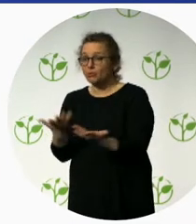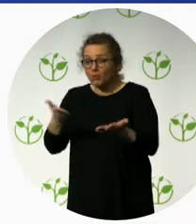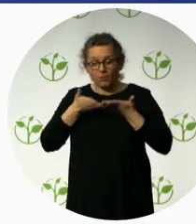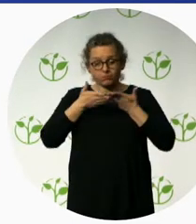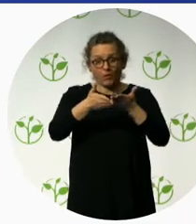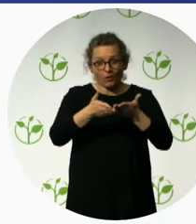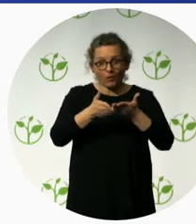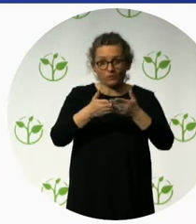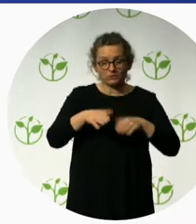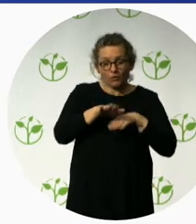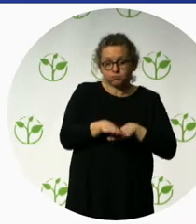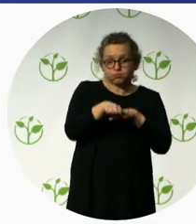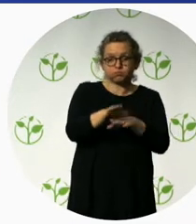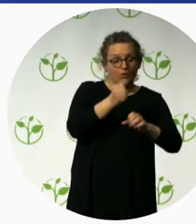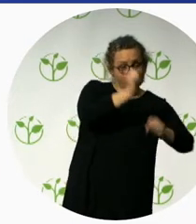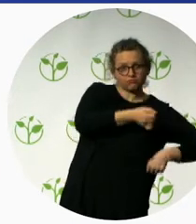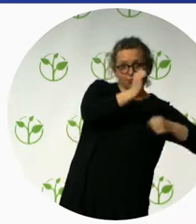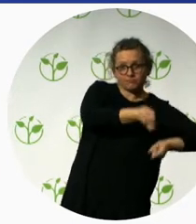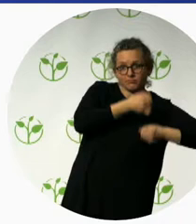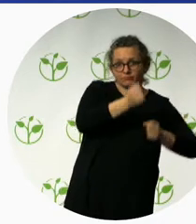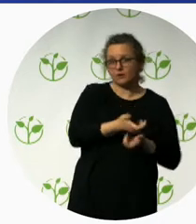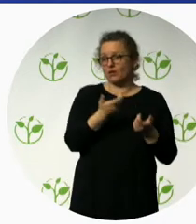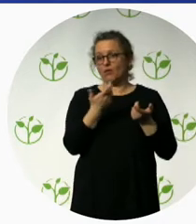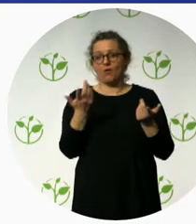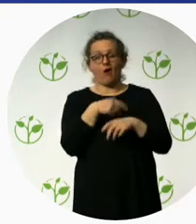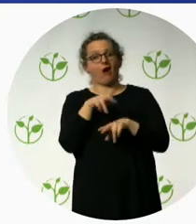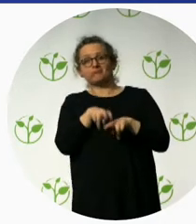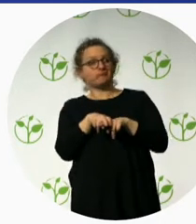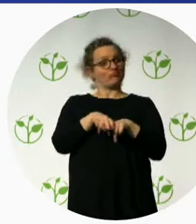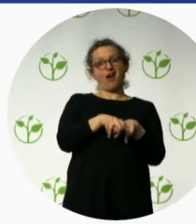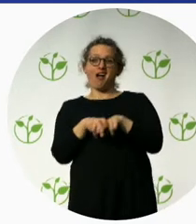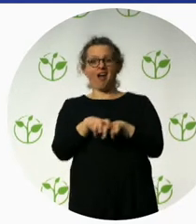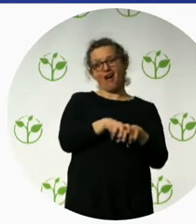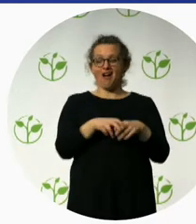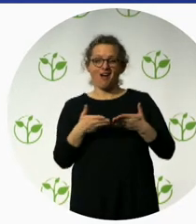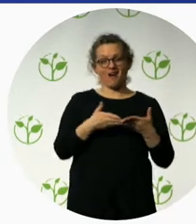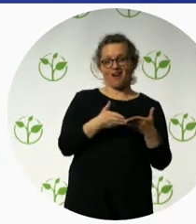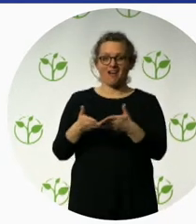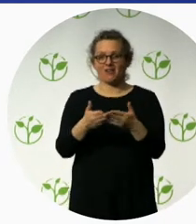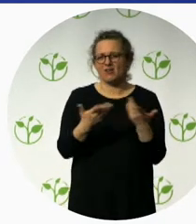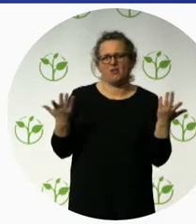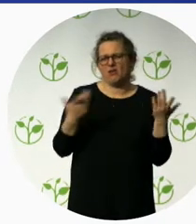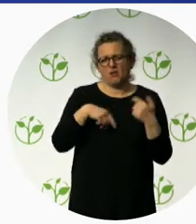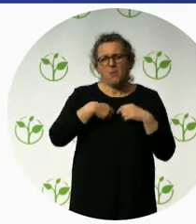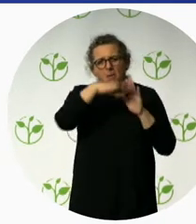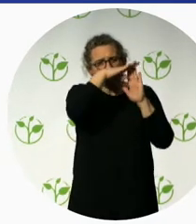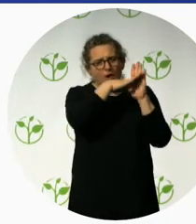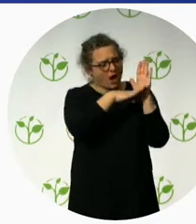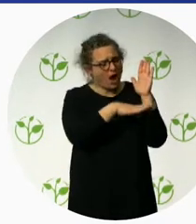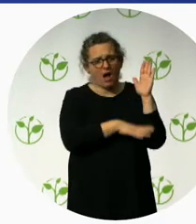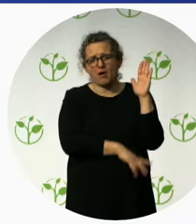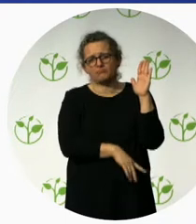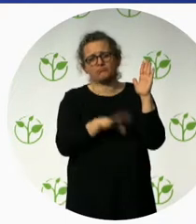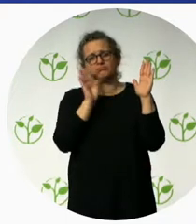All our programs we offer, for example, at the Jungle Lodge, are exactly the same as we offer to anyone else, but we adapt them. So,